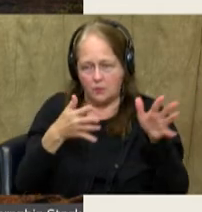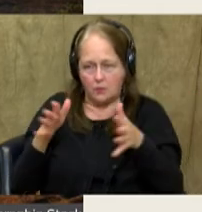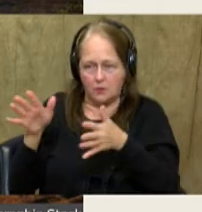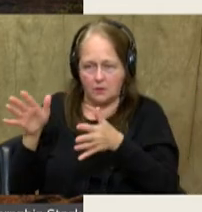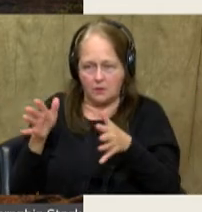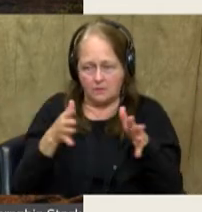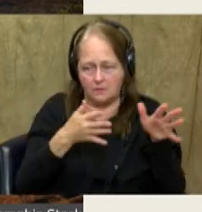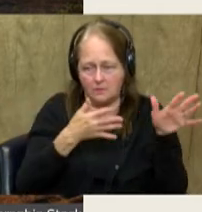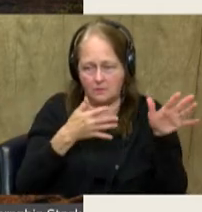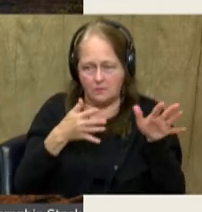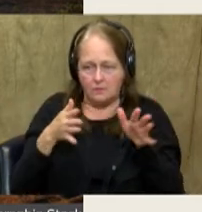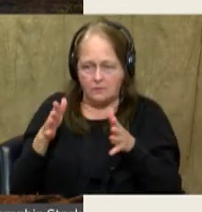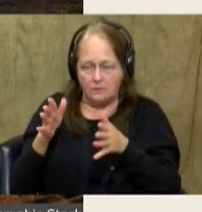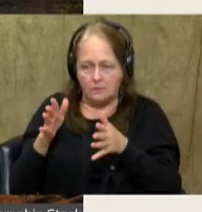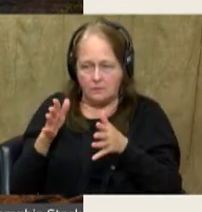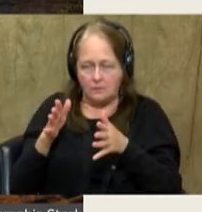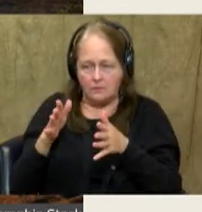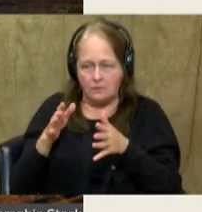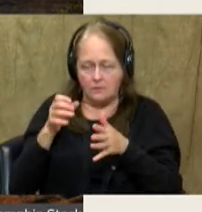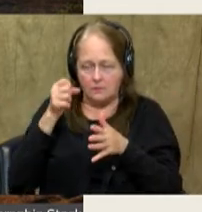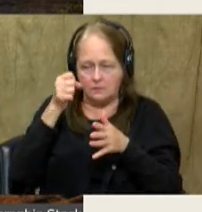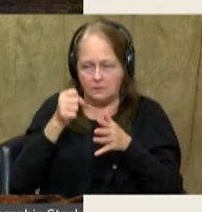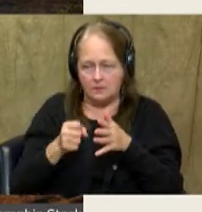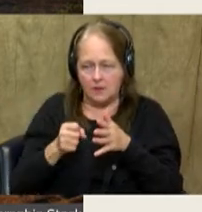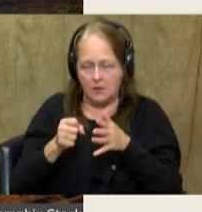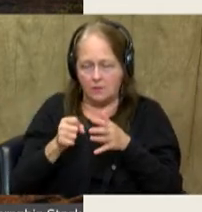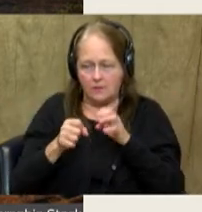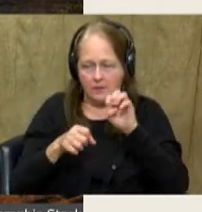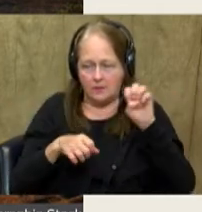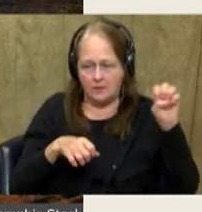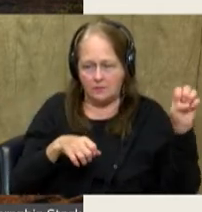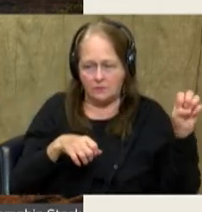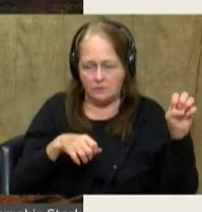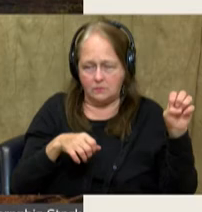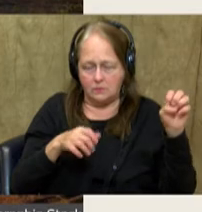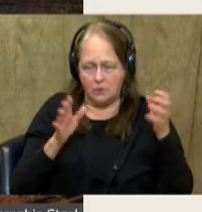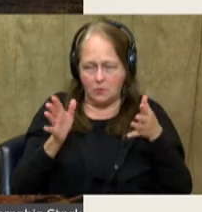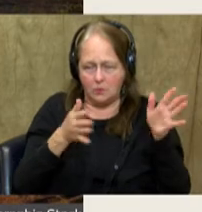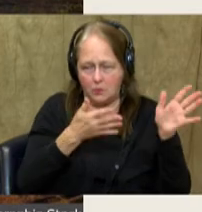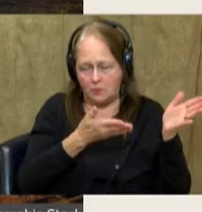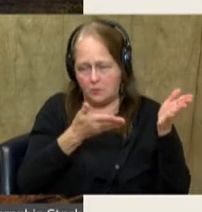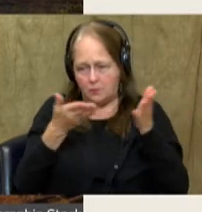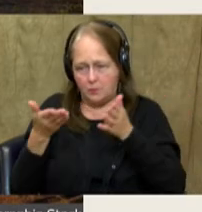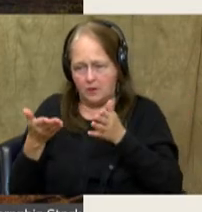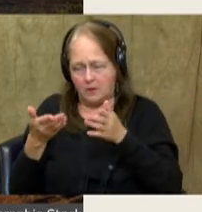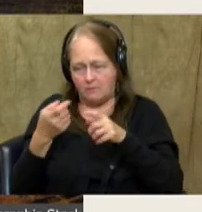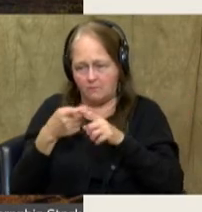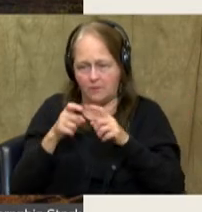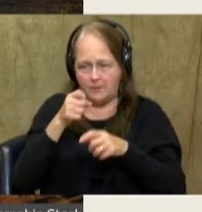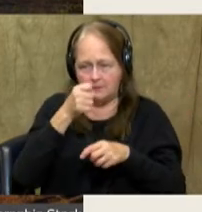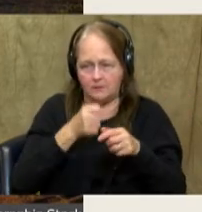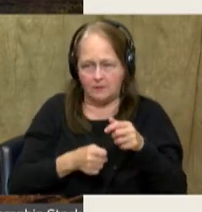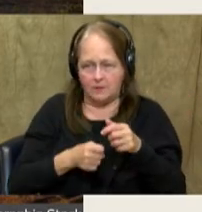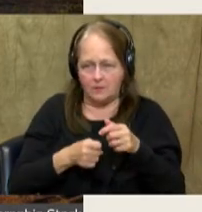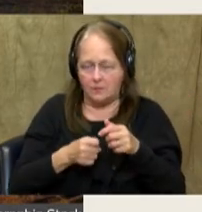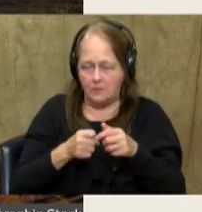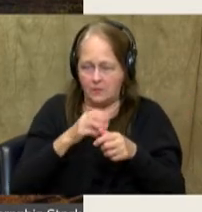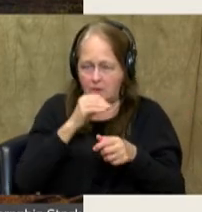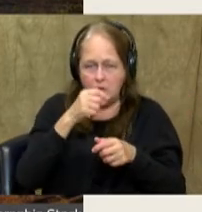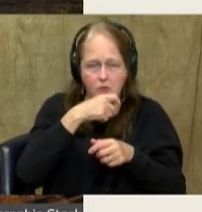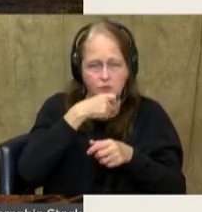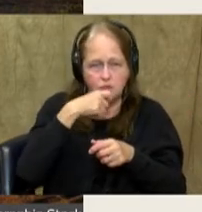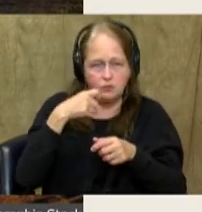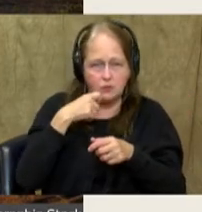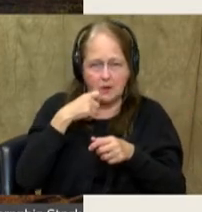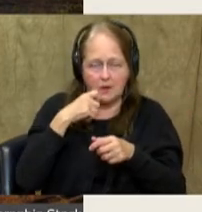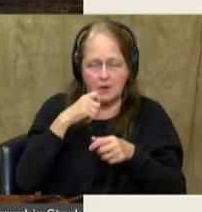south, unlike the southeasterly winds that bring it from the south. And a dry